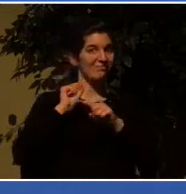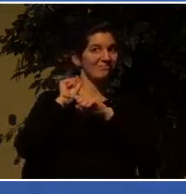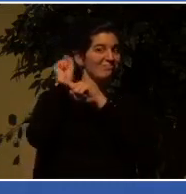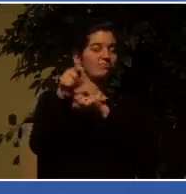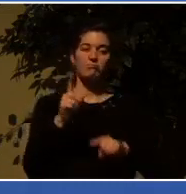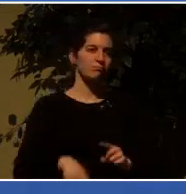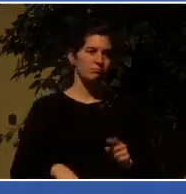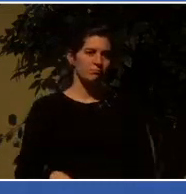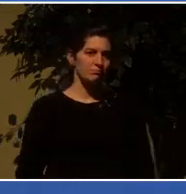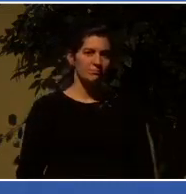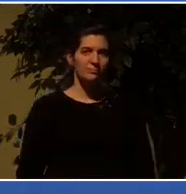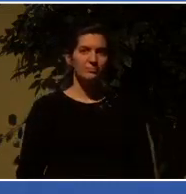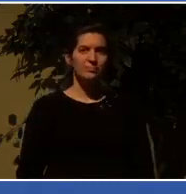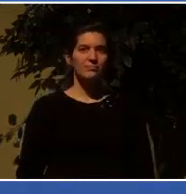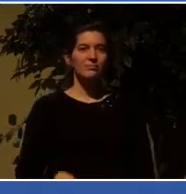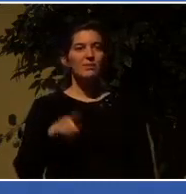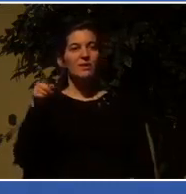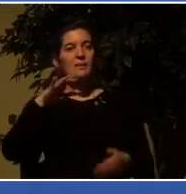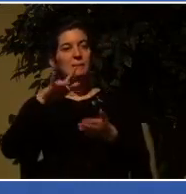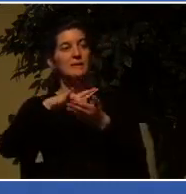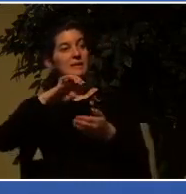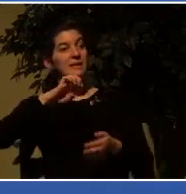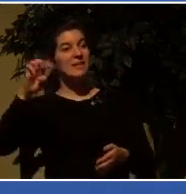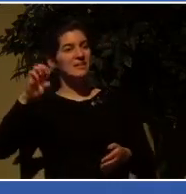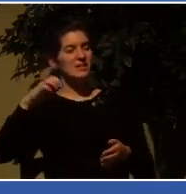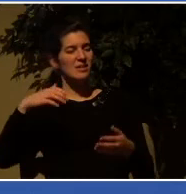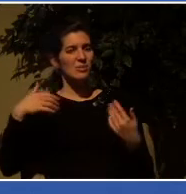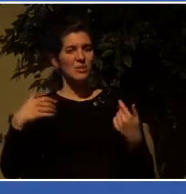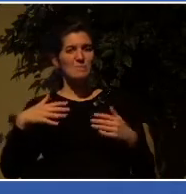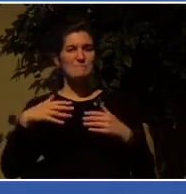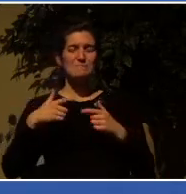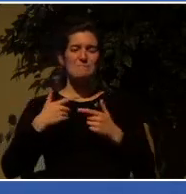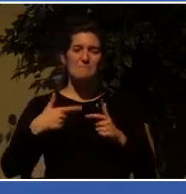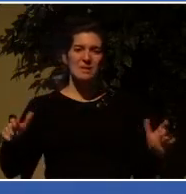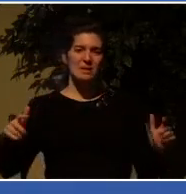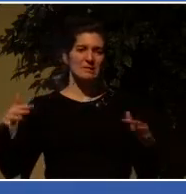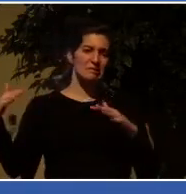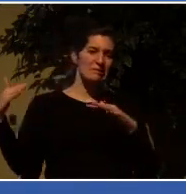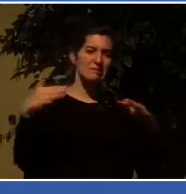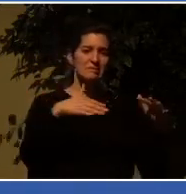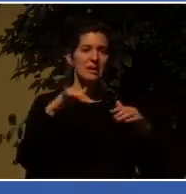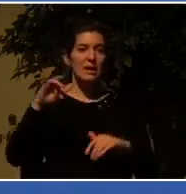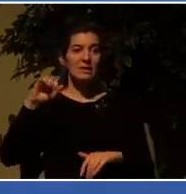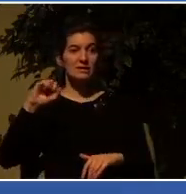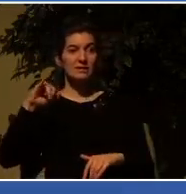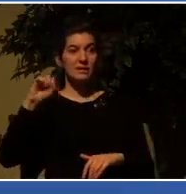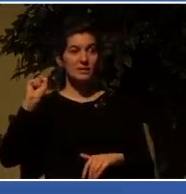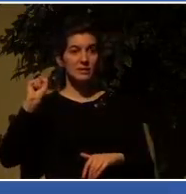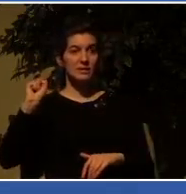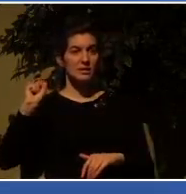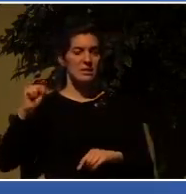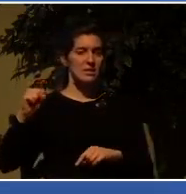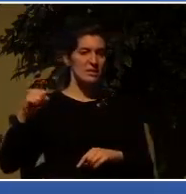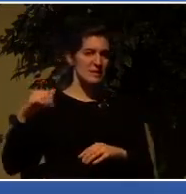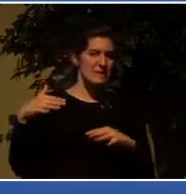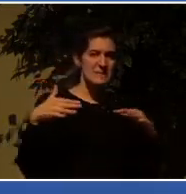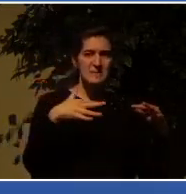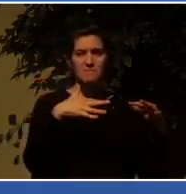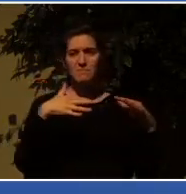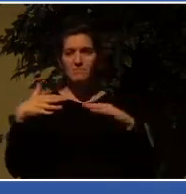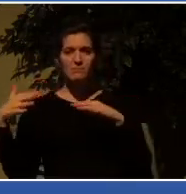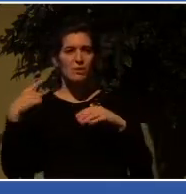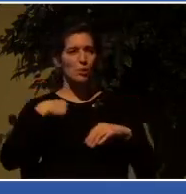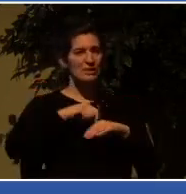we've got this huge battle waging, as you know, against ISIS, and we are launching soldiers